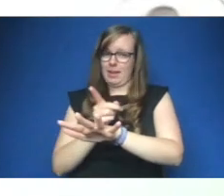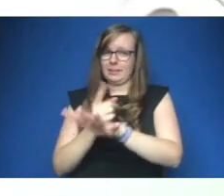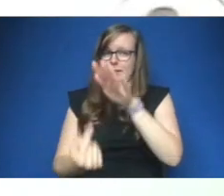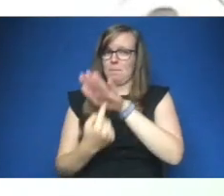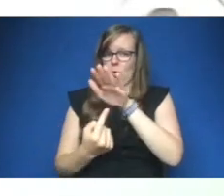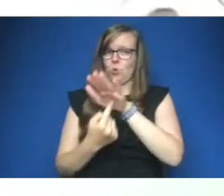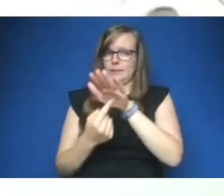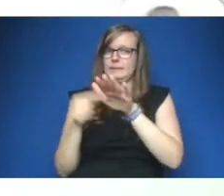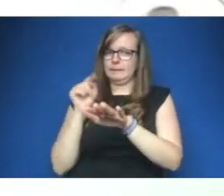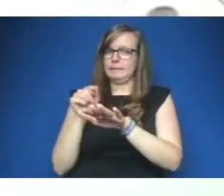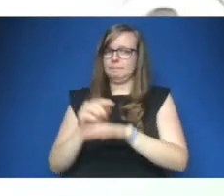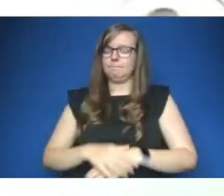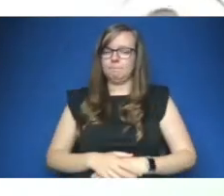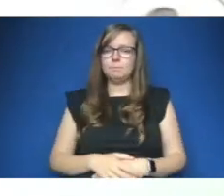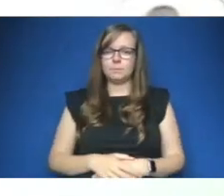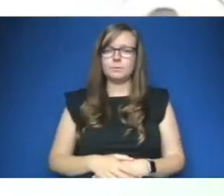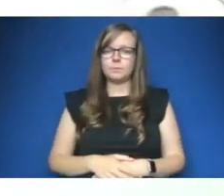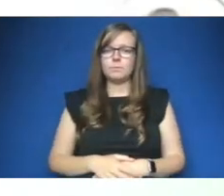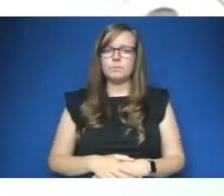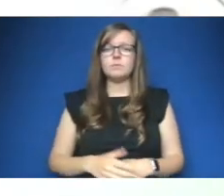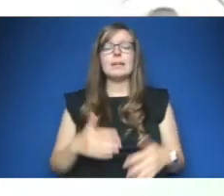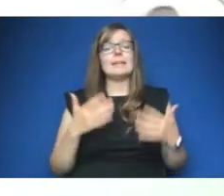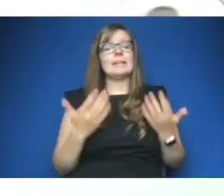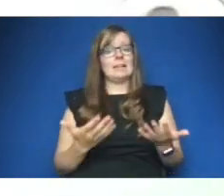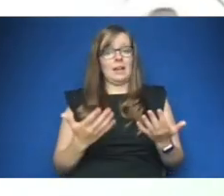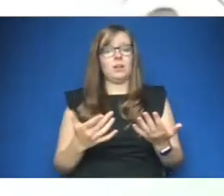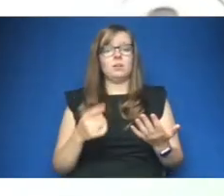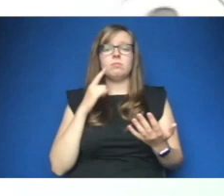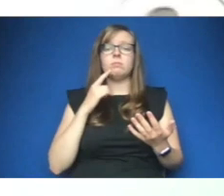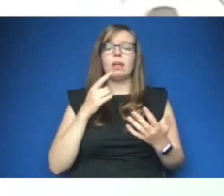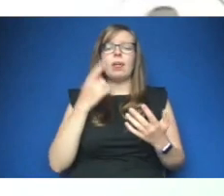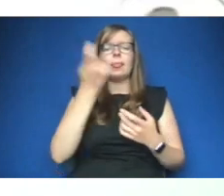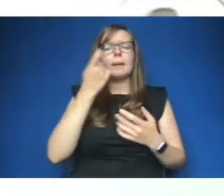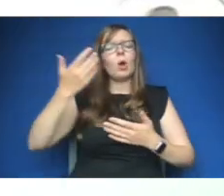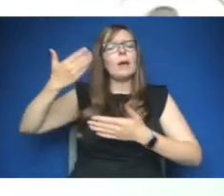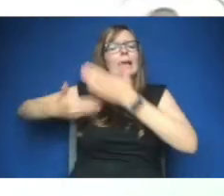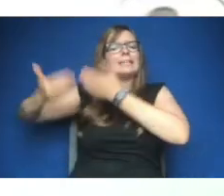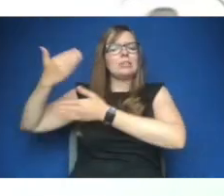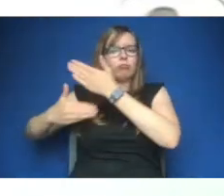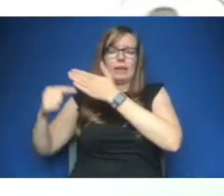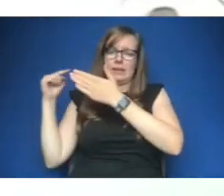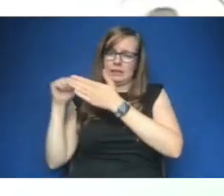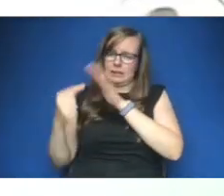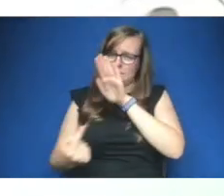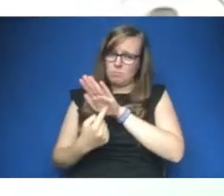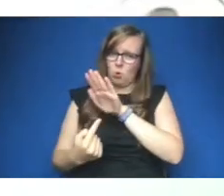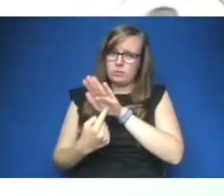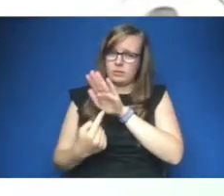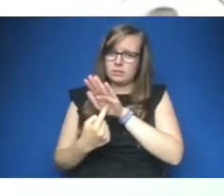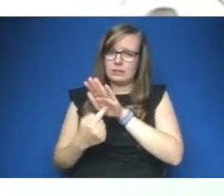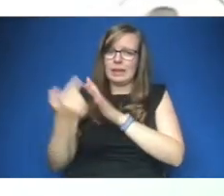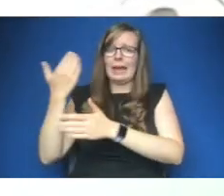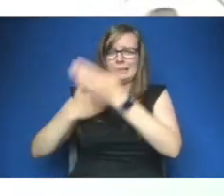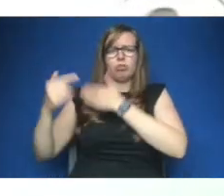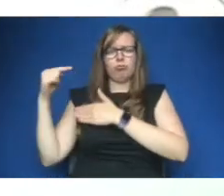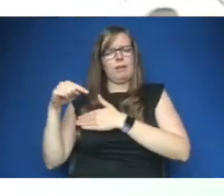right now looking into history and history does matter because history is where we can get a